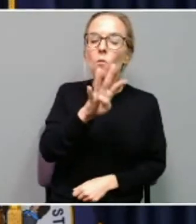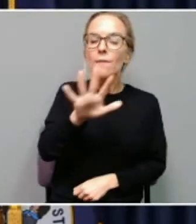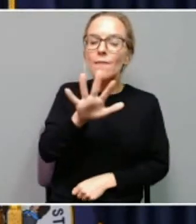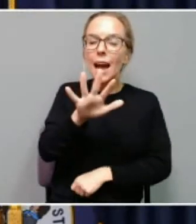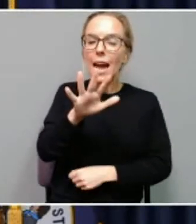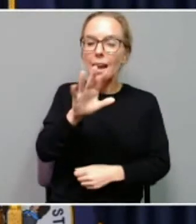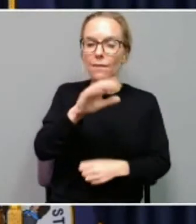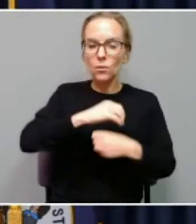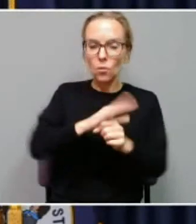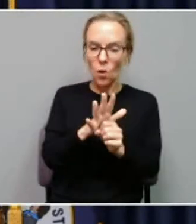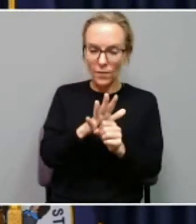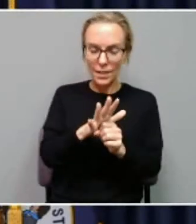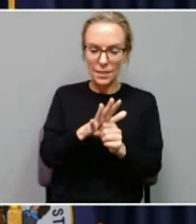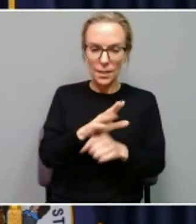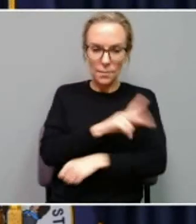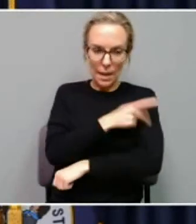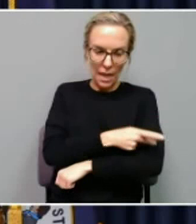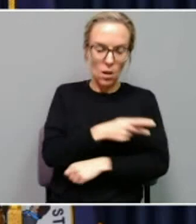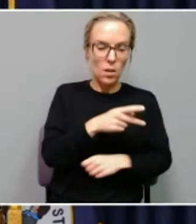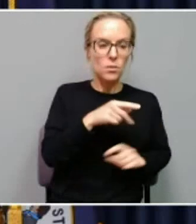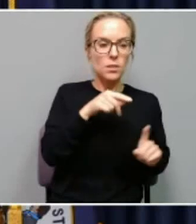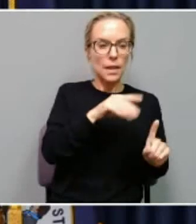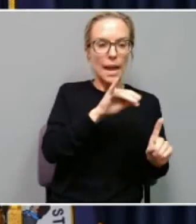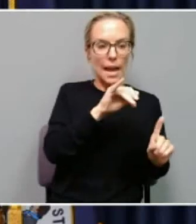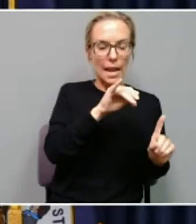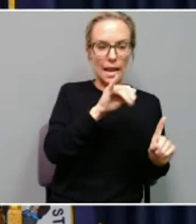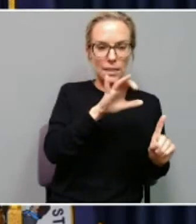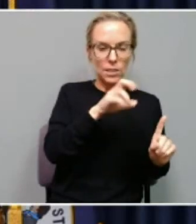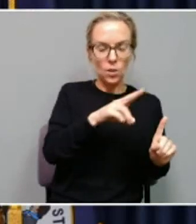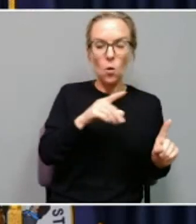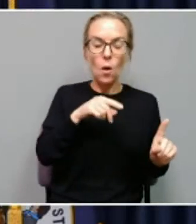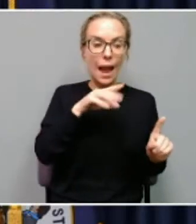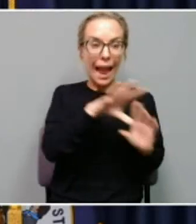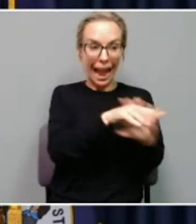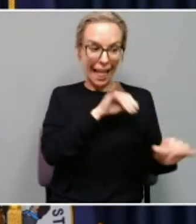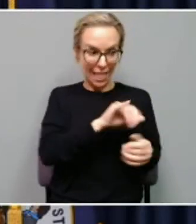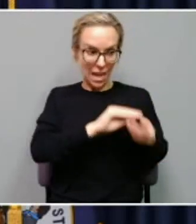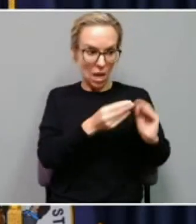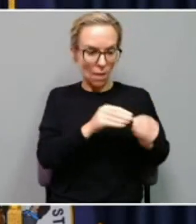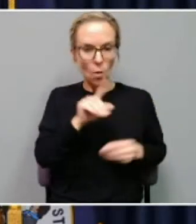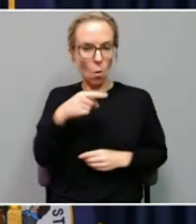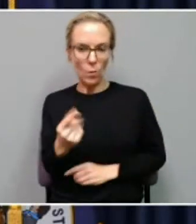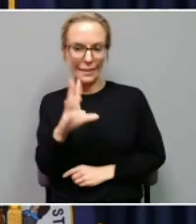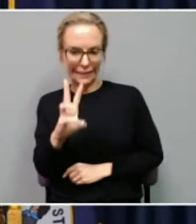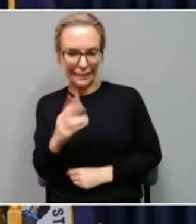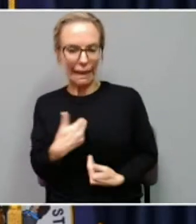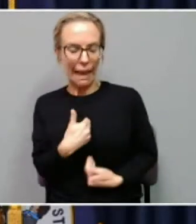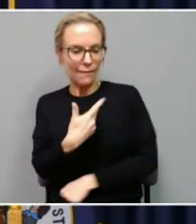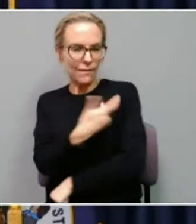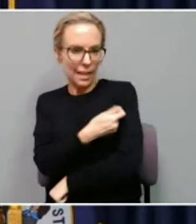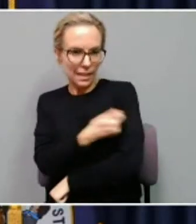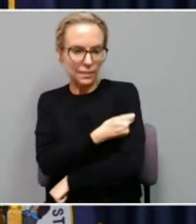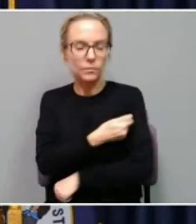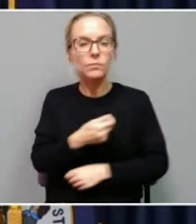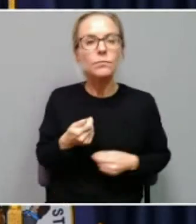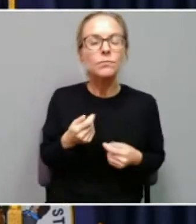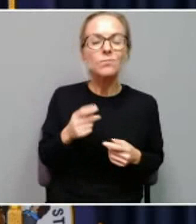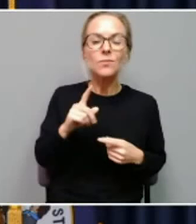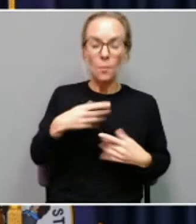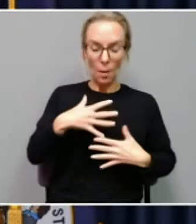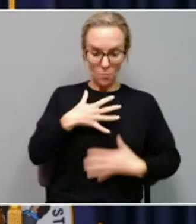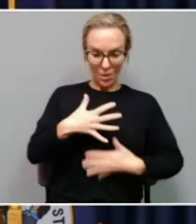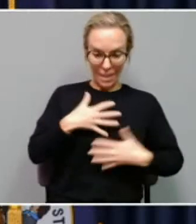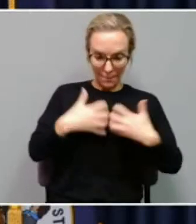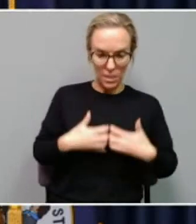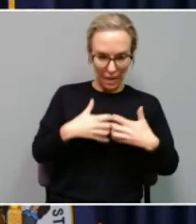Only six of them have been fully vaccinated. None of the others have been vaccinated. And talking about ventilators, we have